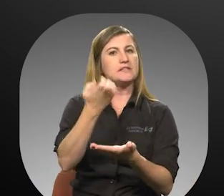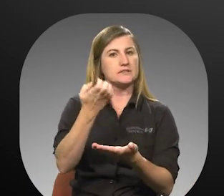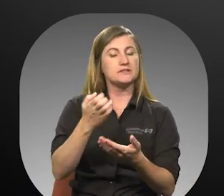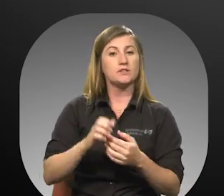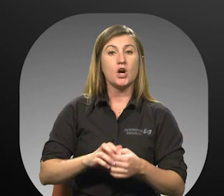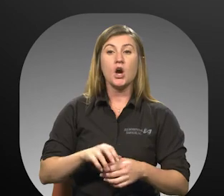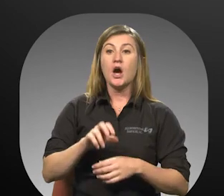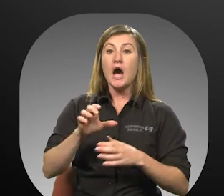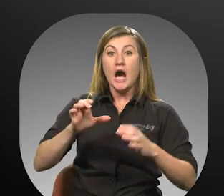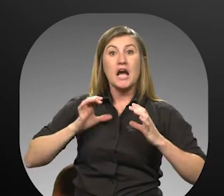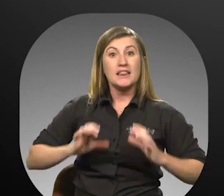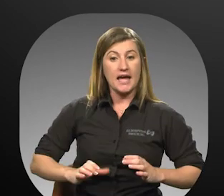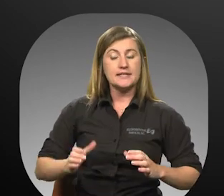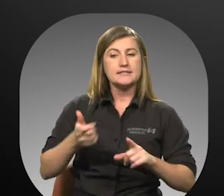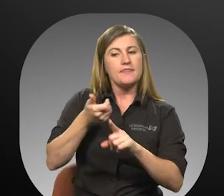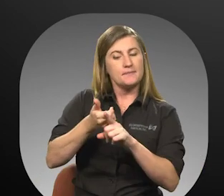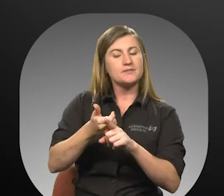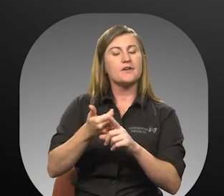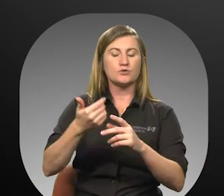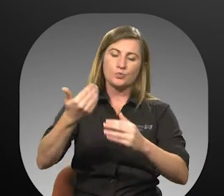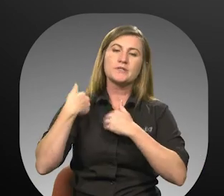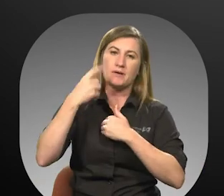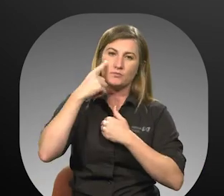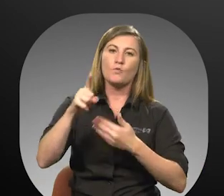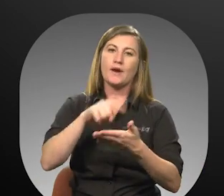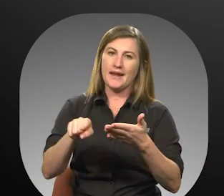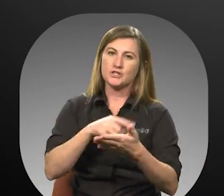clients are ultimately responsible for canceling trips.